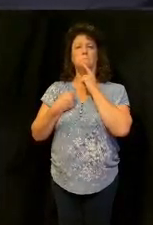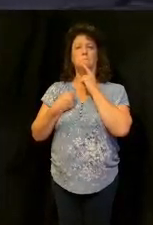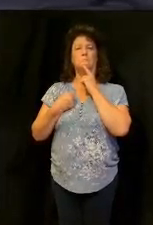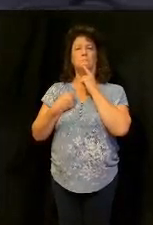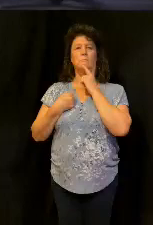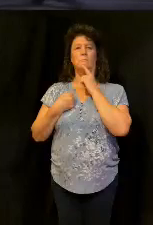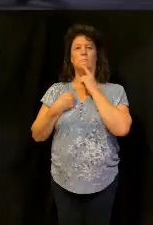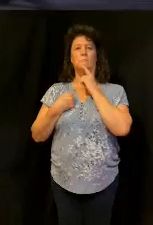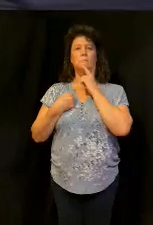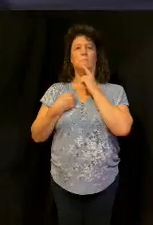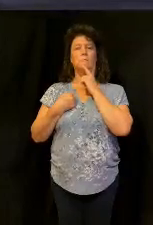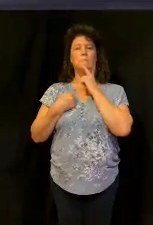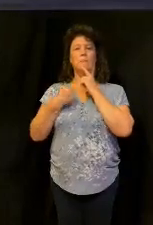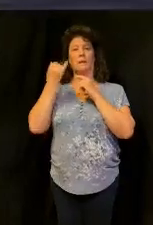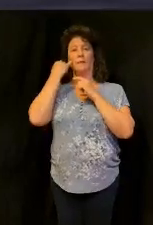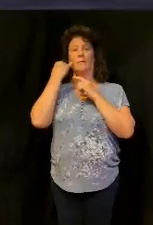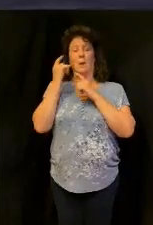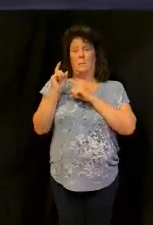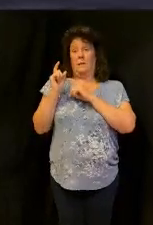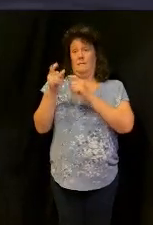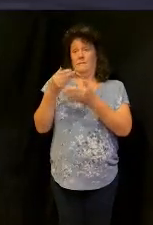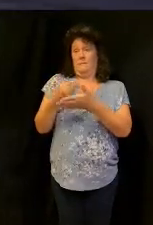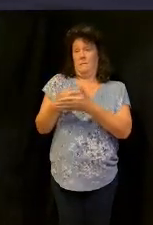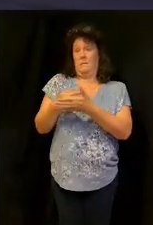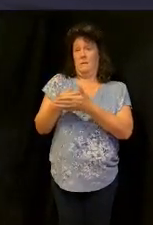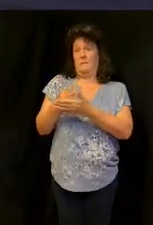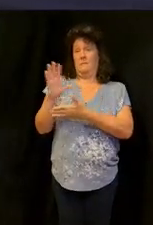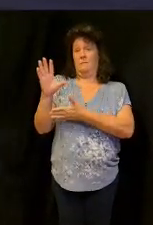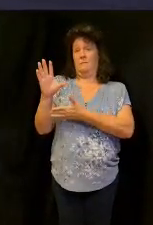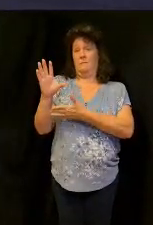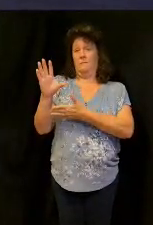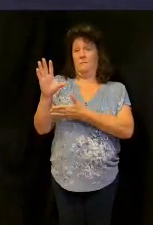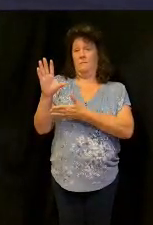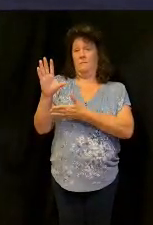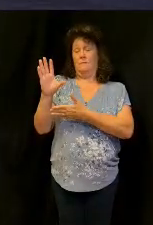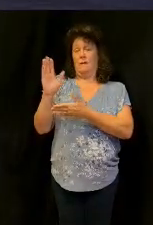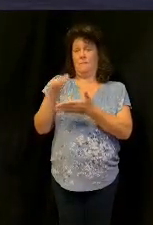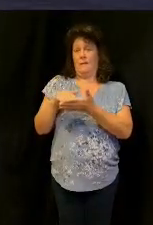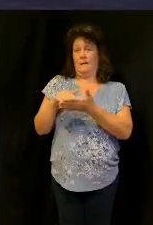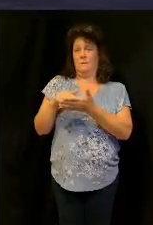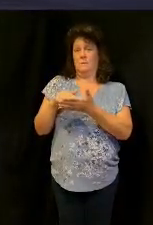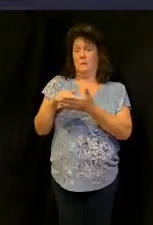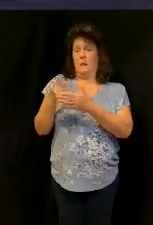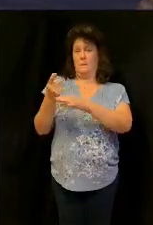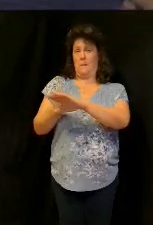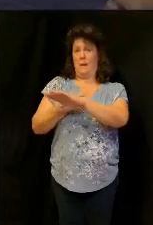so if I'm giving money out five thousand dollars a month I hope that's right